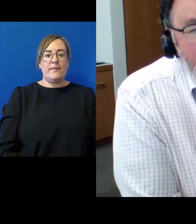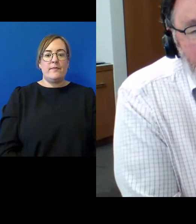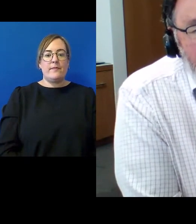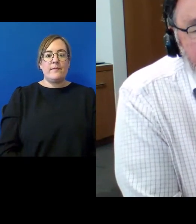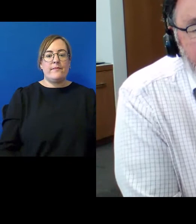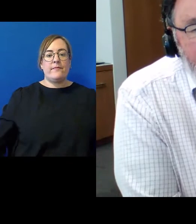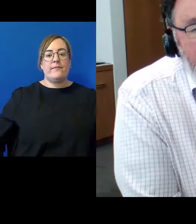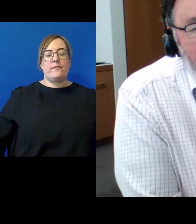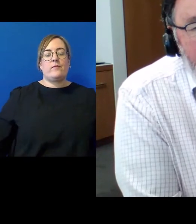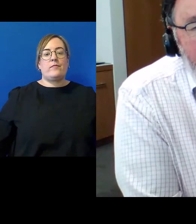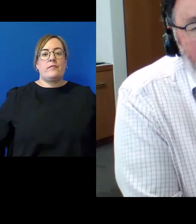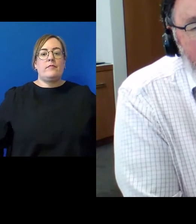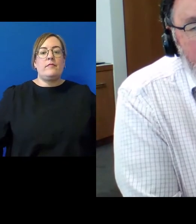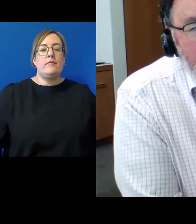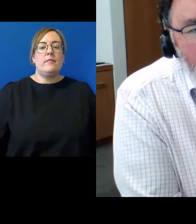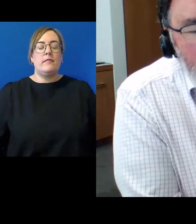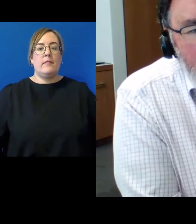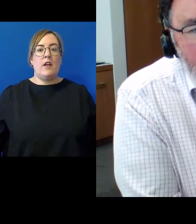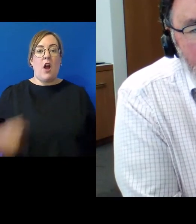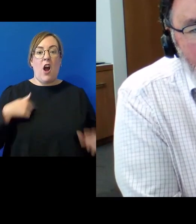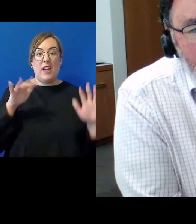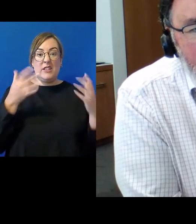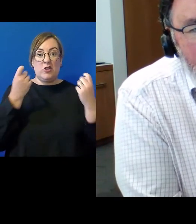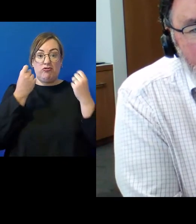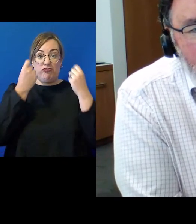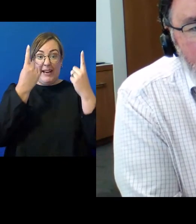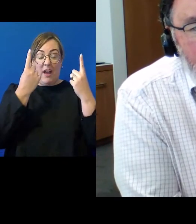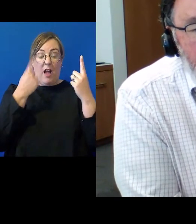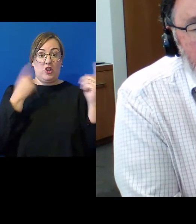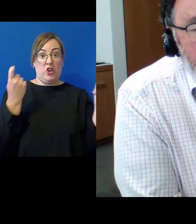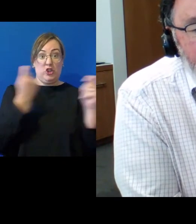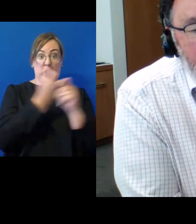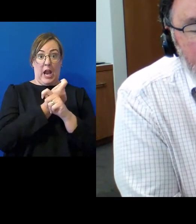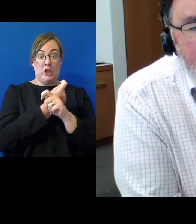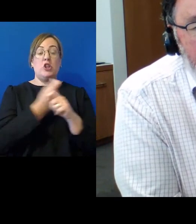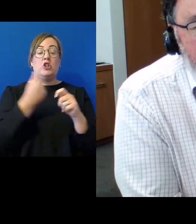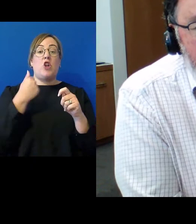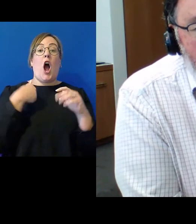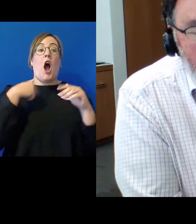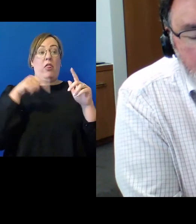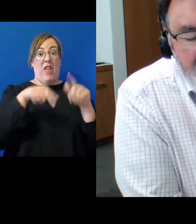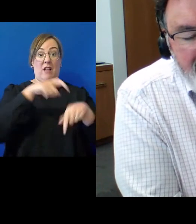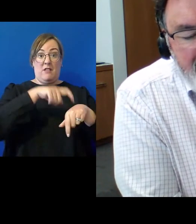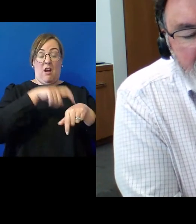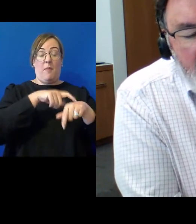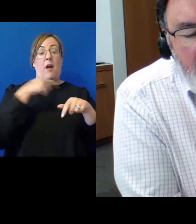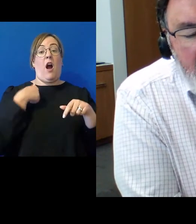the shift until one day I walked into court in the court of appeal as the junior judge so I had no speaking role